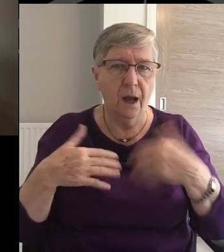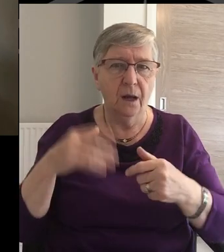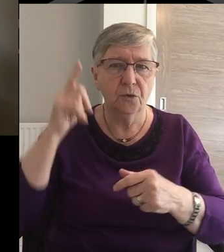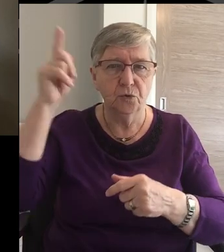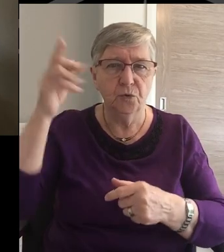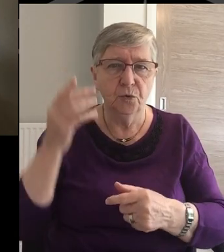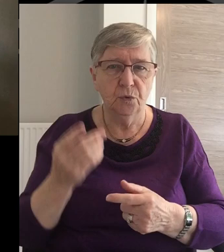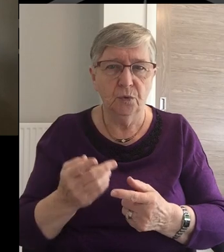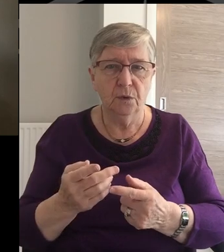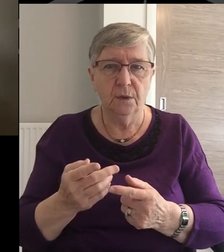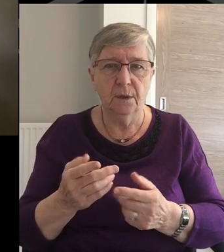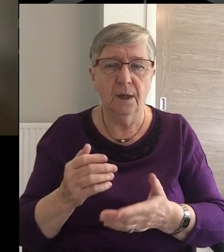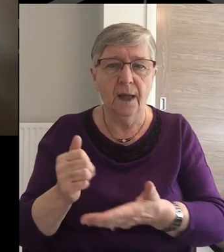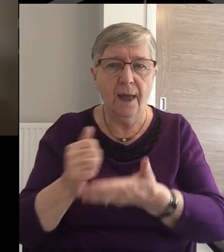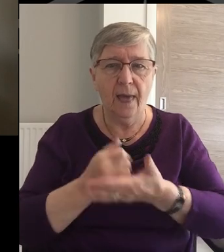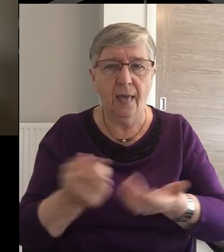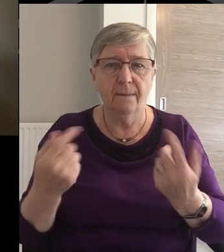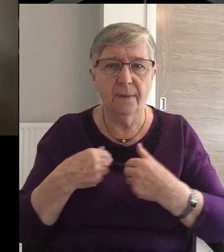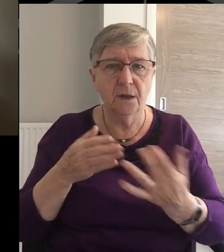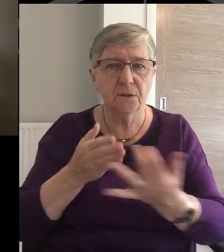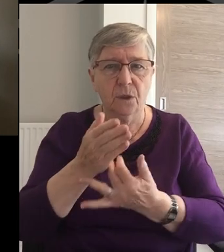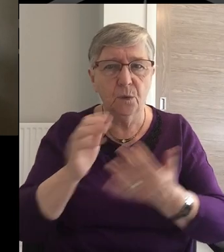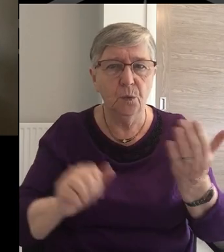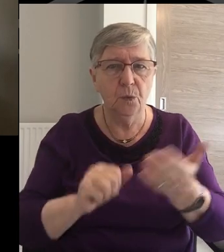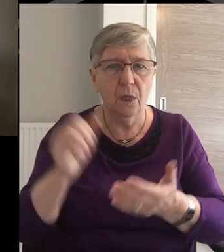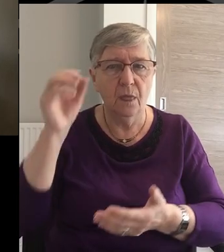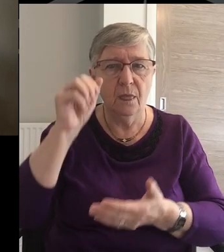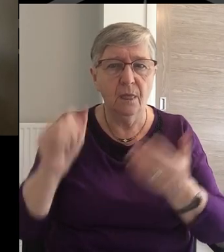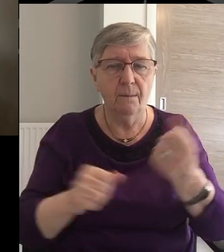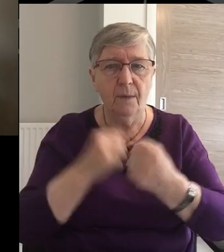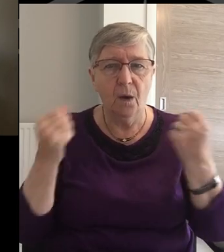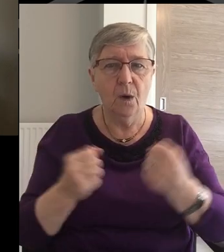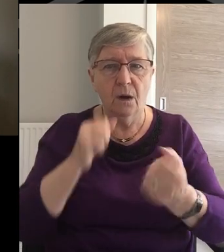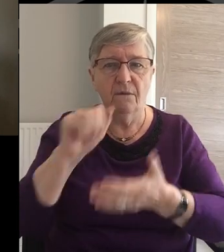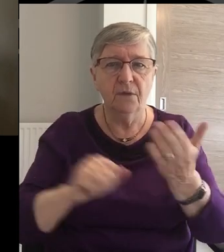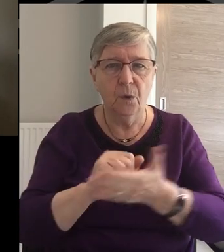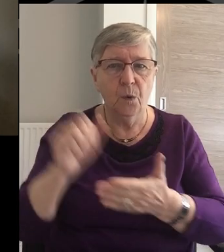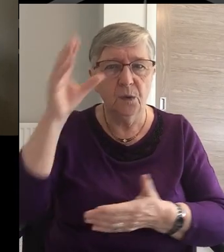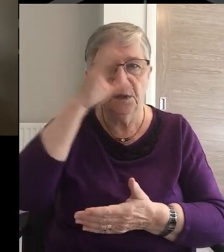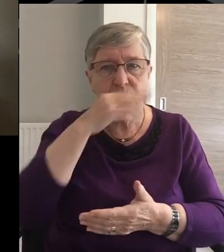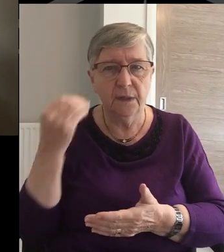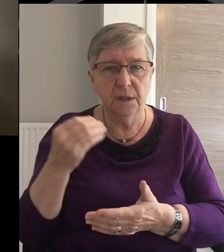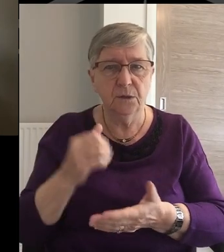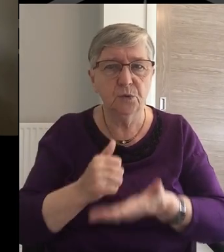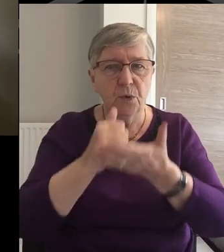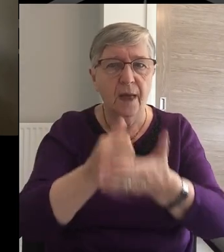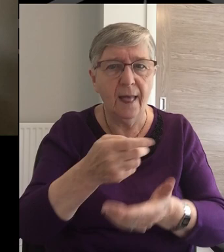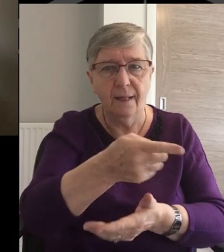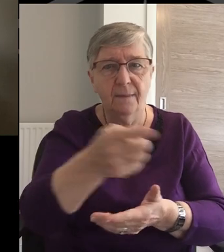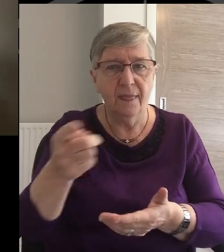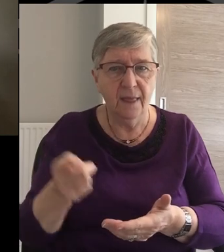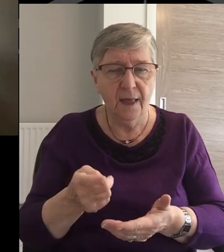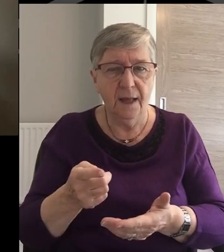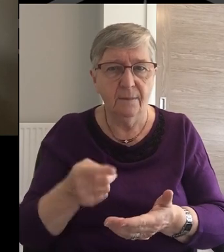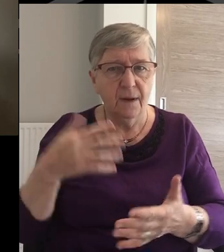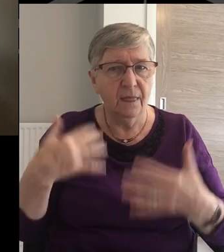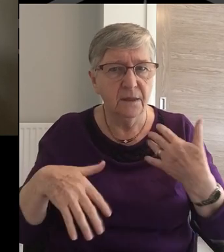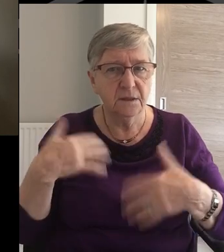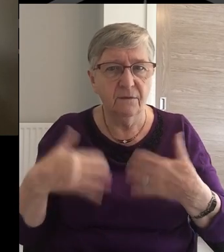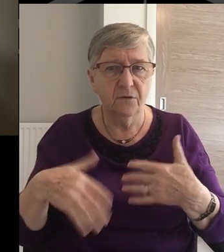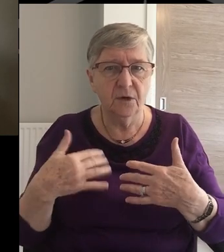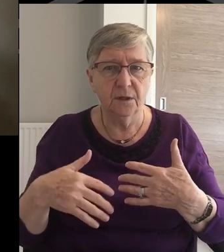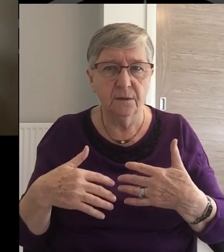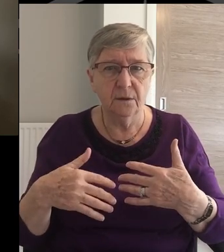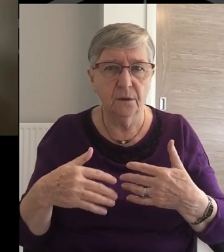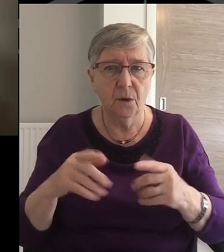Lord, enable us by the power of Your Holy Spirit To ease their burdens and suffering In whatever small way we can